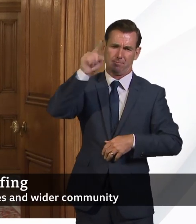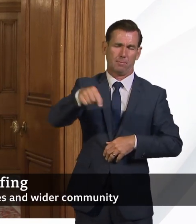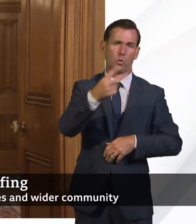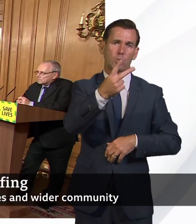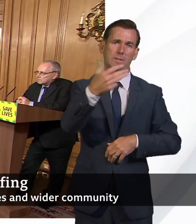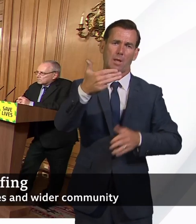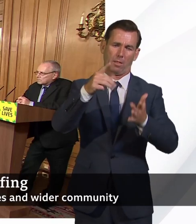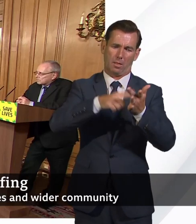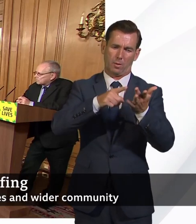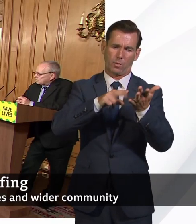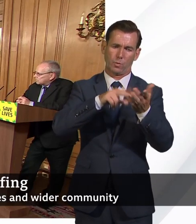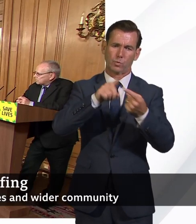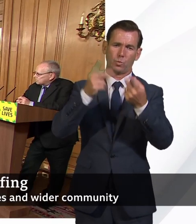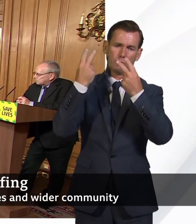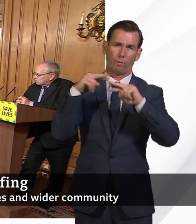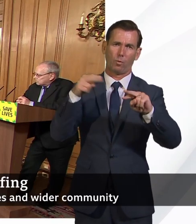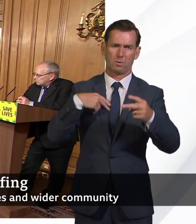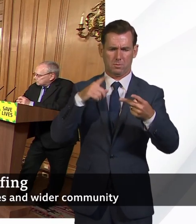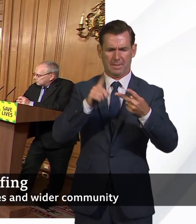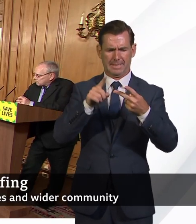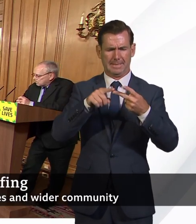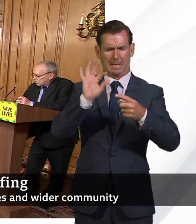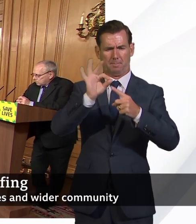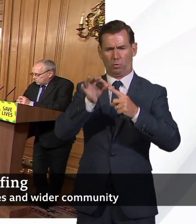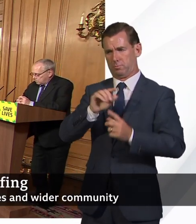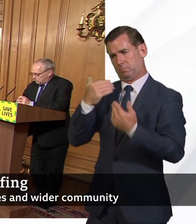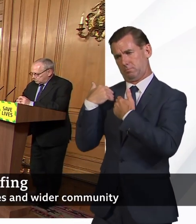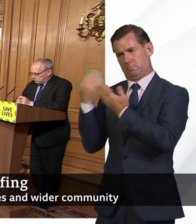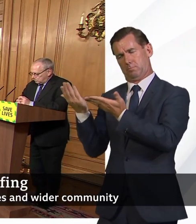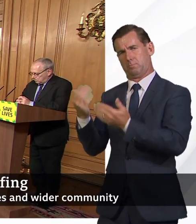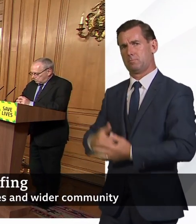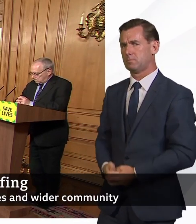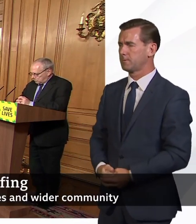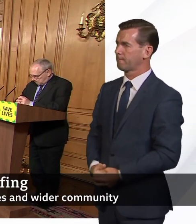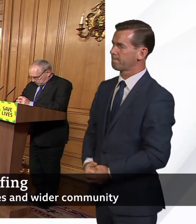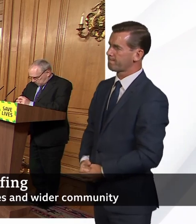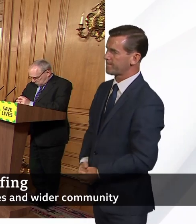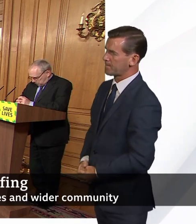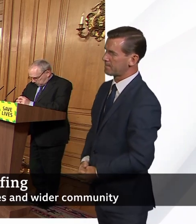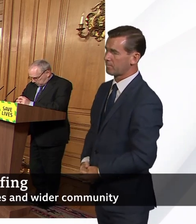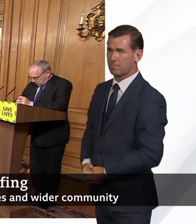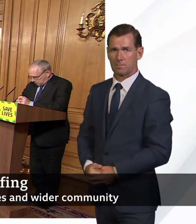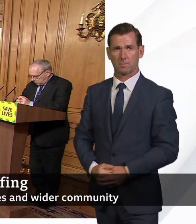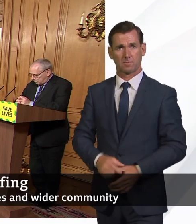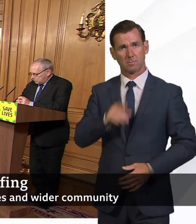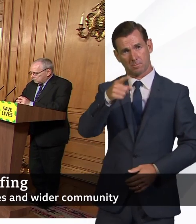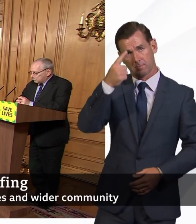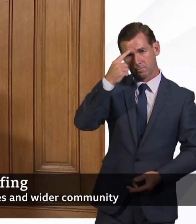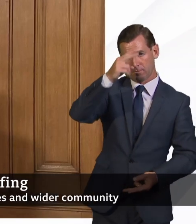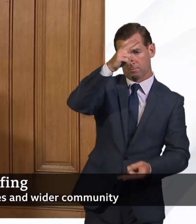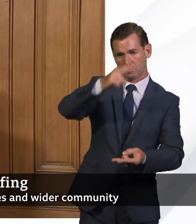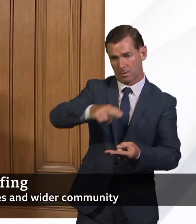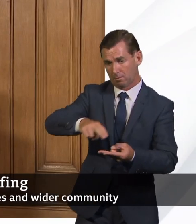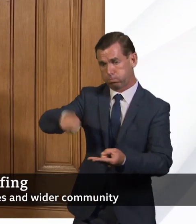29th of June. And on the second point about the second wave? Yes. So hopefully we won't have that second wave. But of course,